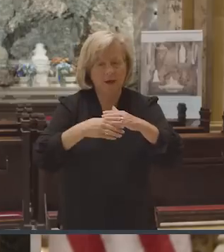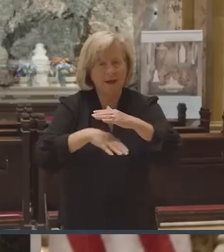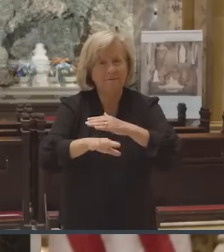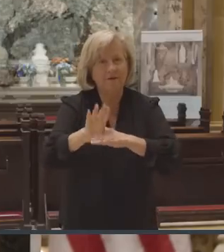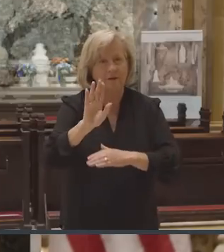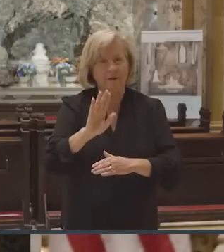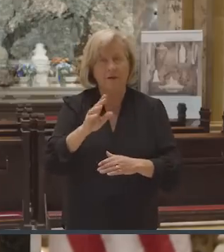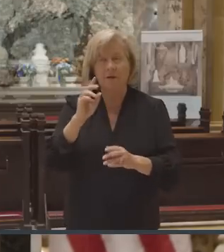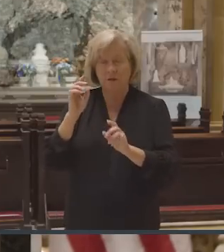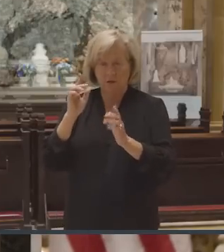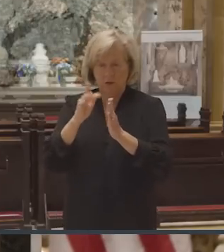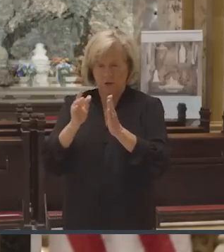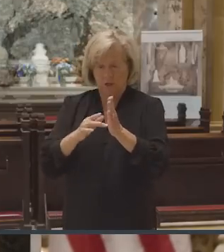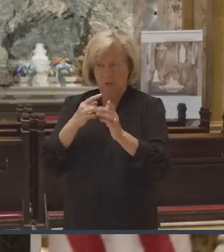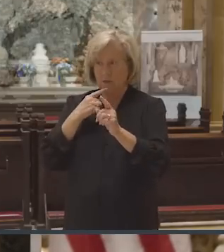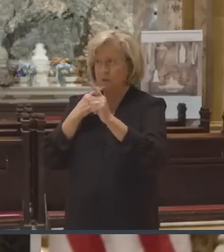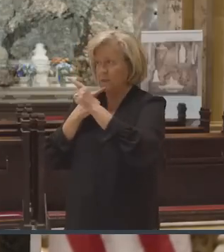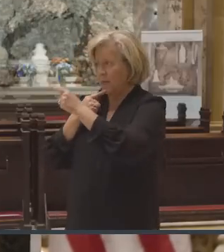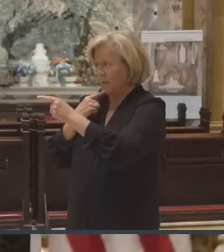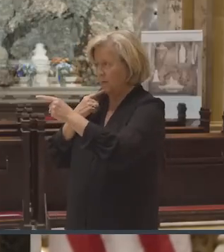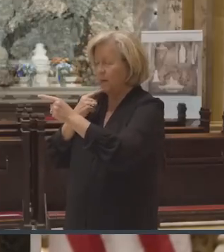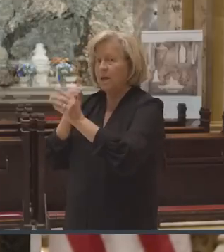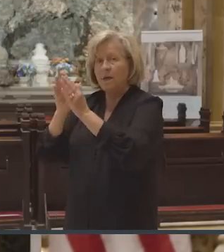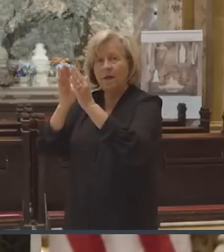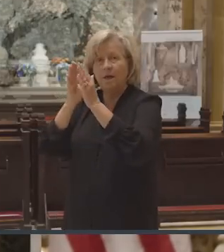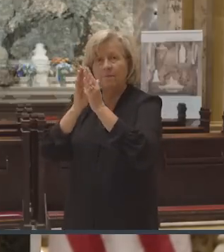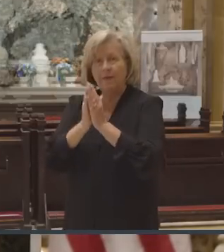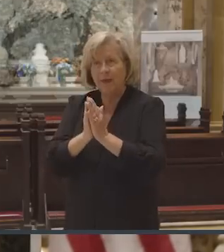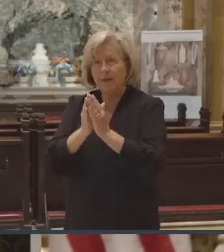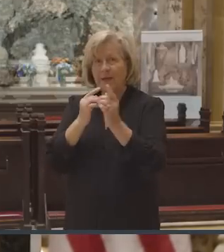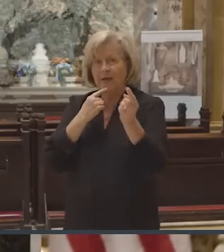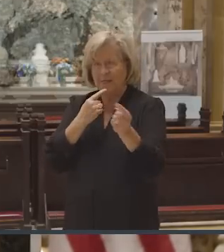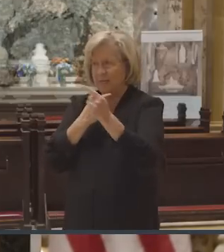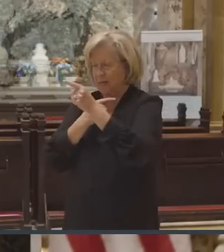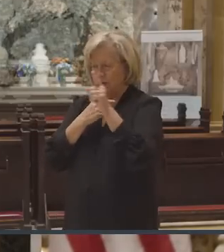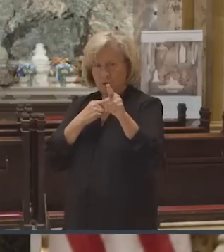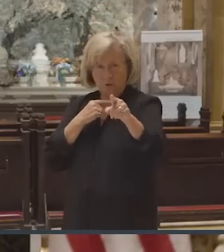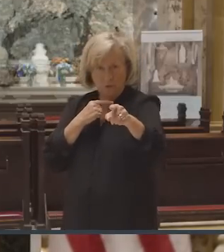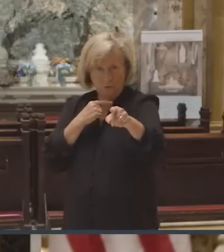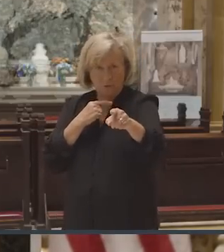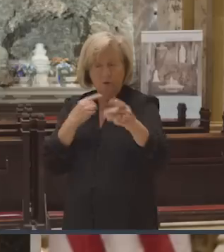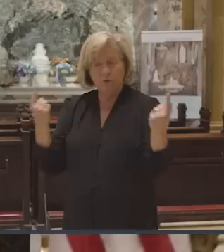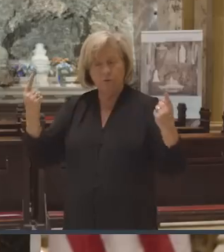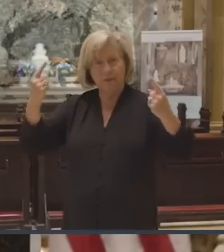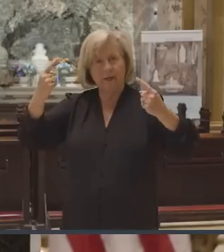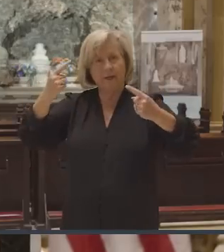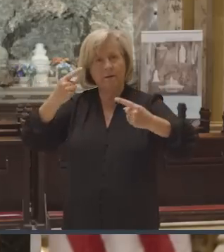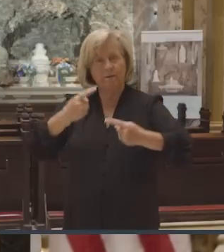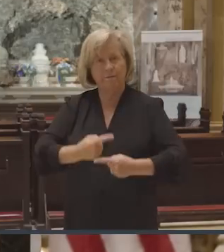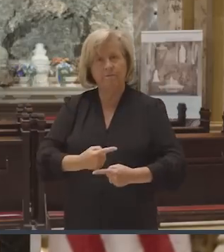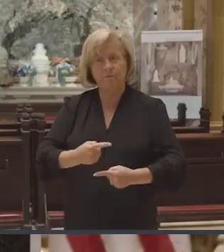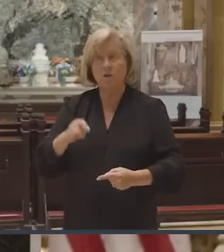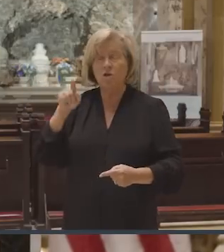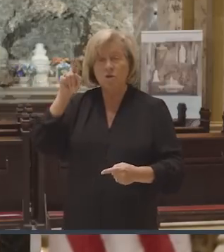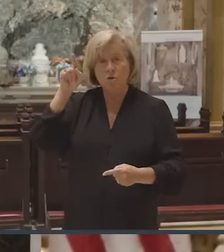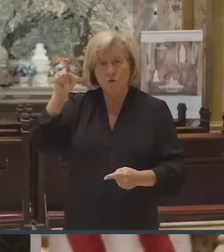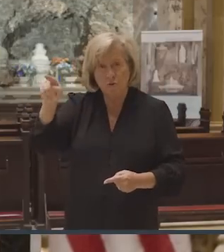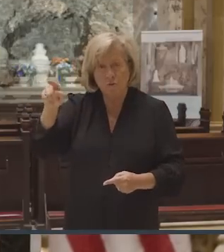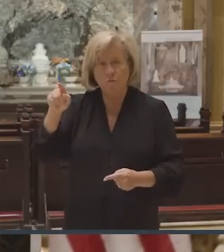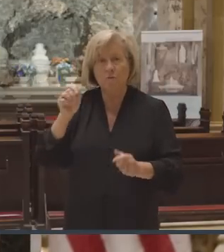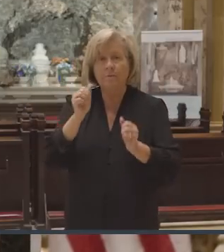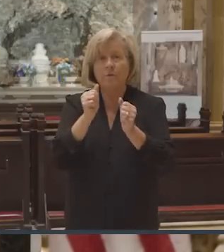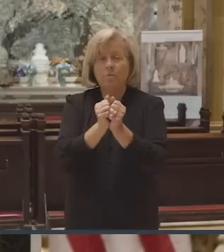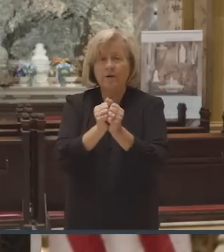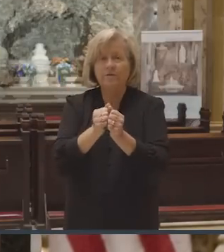He replied to him, Amen, I say to you. Today, you will be with me